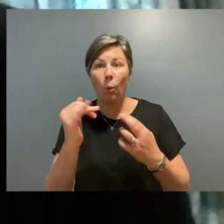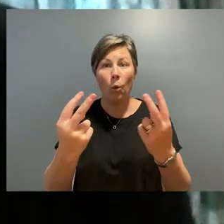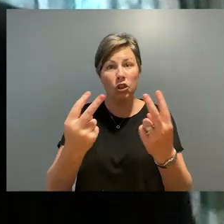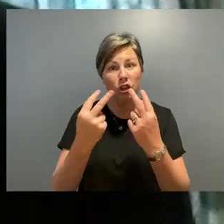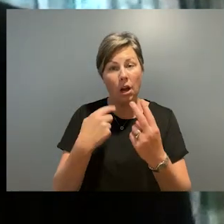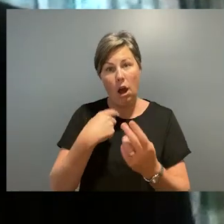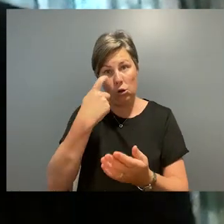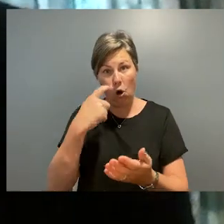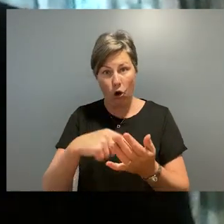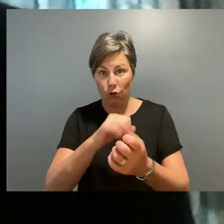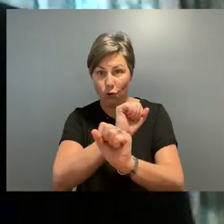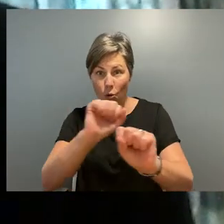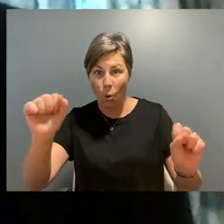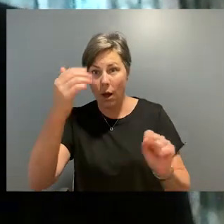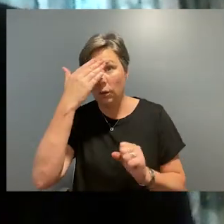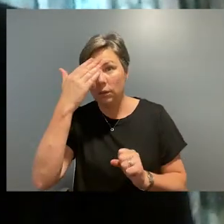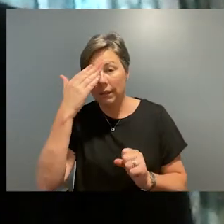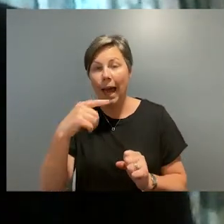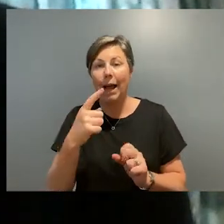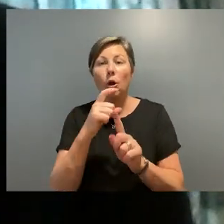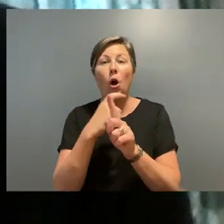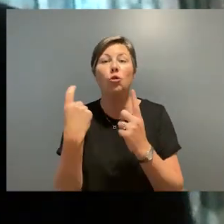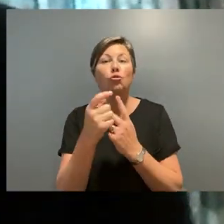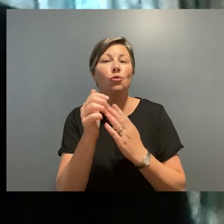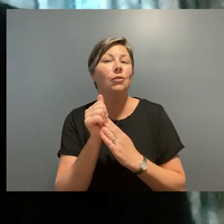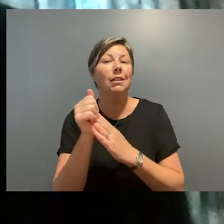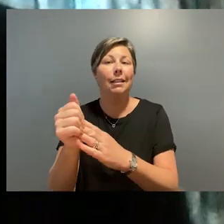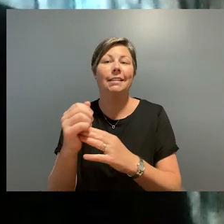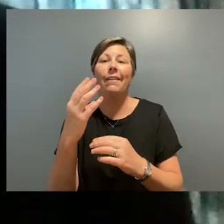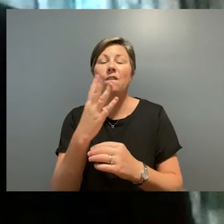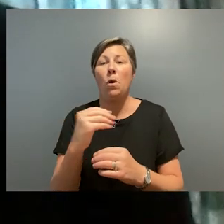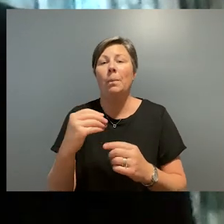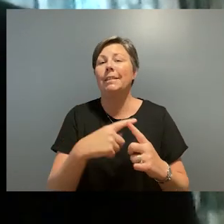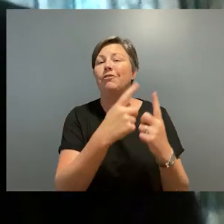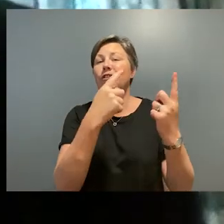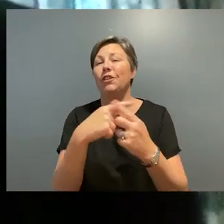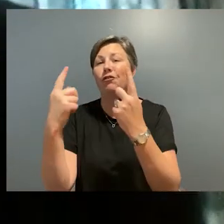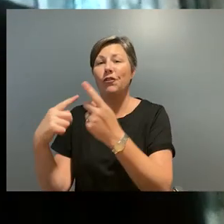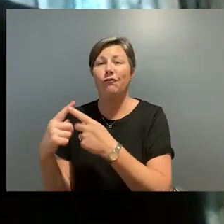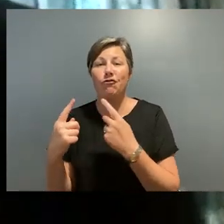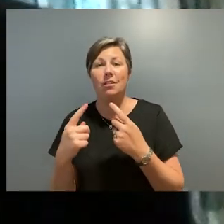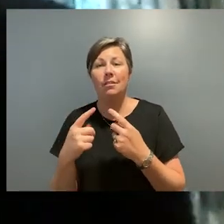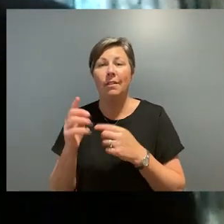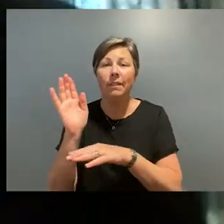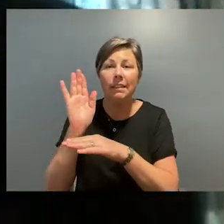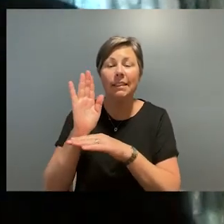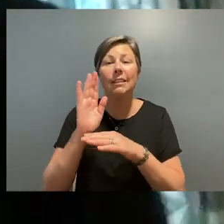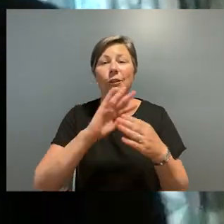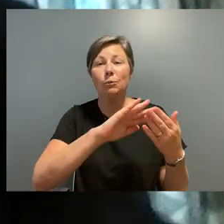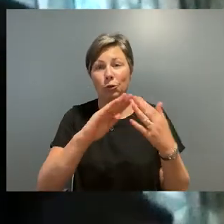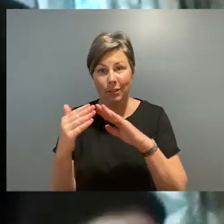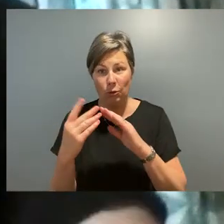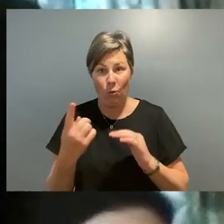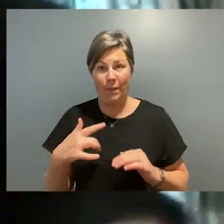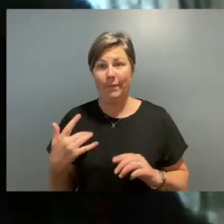and I'd like to extend that to all the cultural leaders of all the communities that now live within the country of Australia.